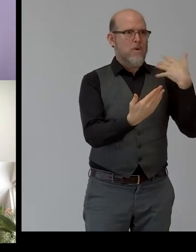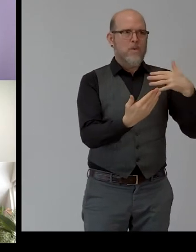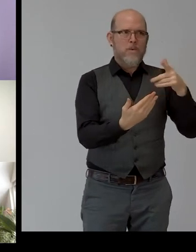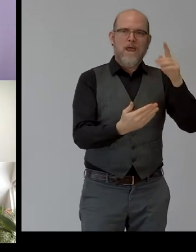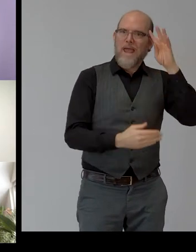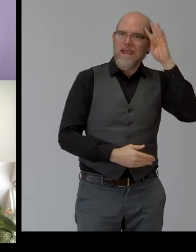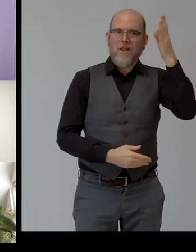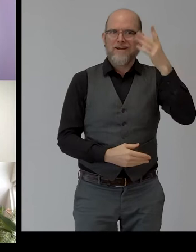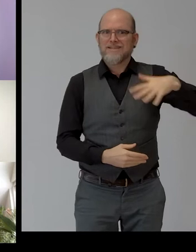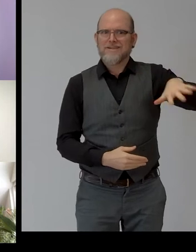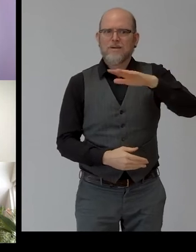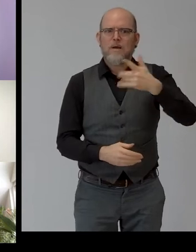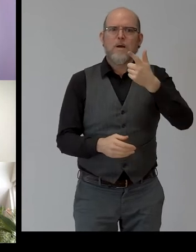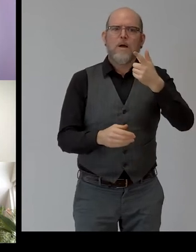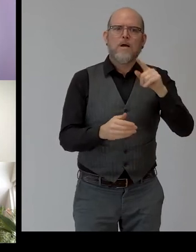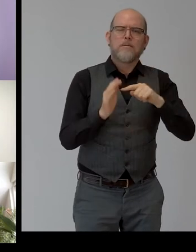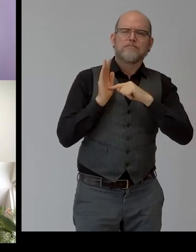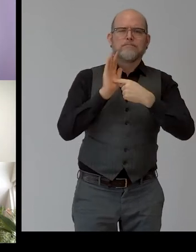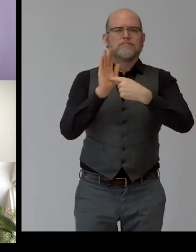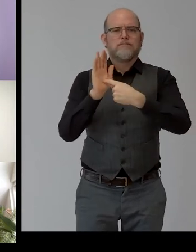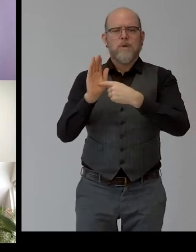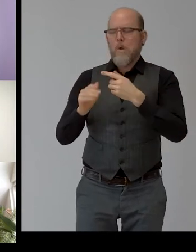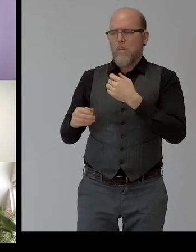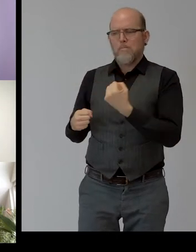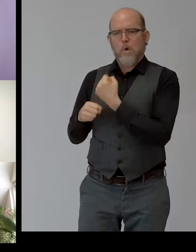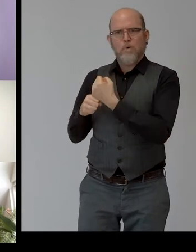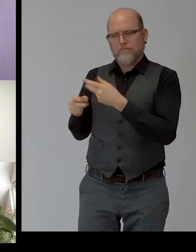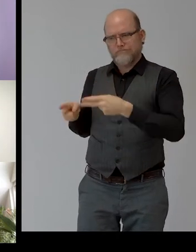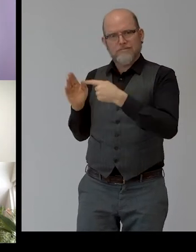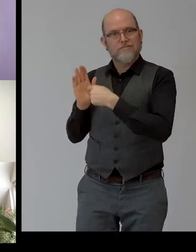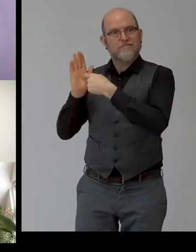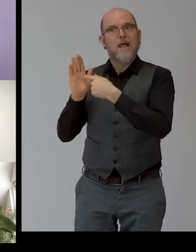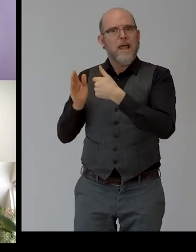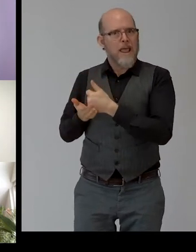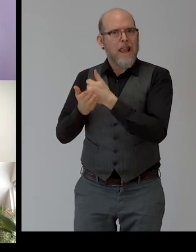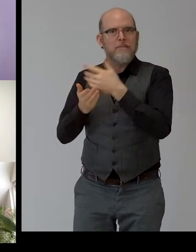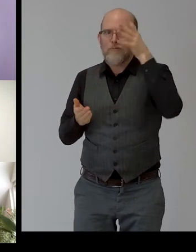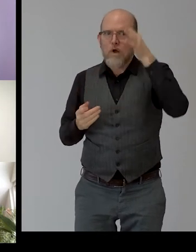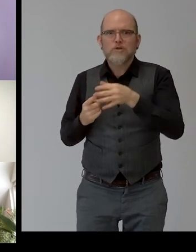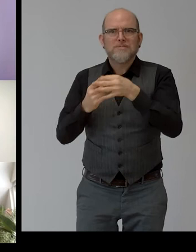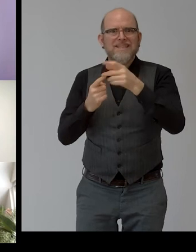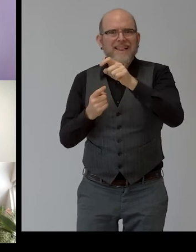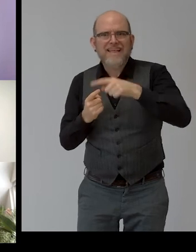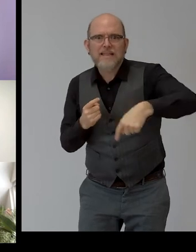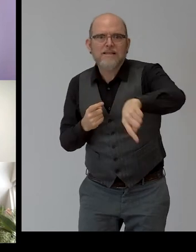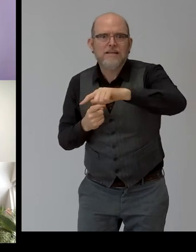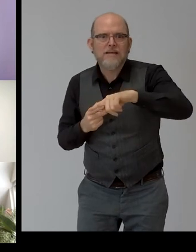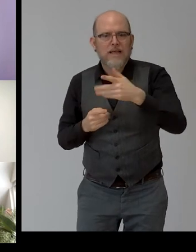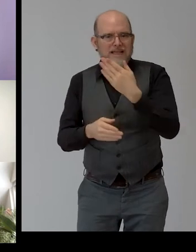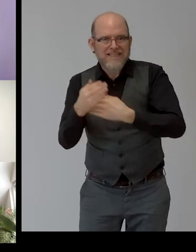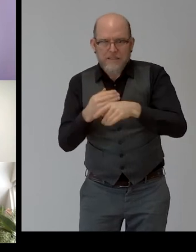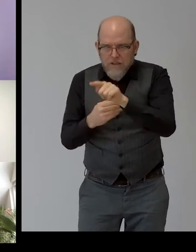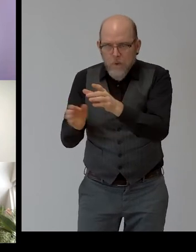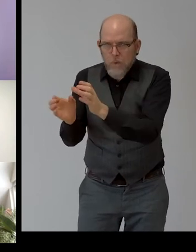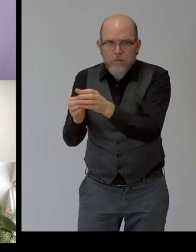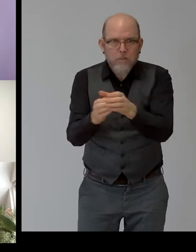scaling solutions responding to the specific needs of certain disability groups are the best ways to face the challenge of providing work